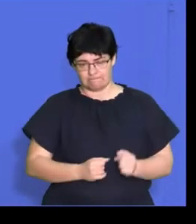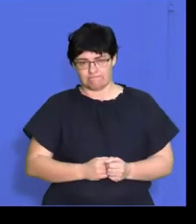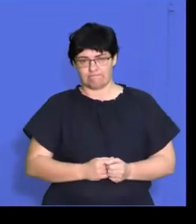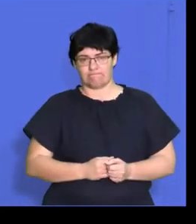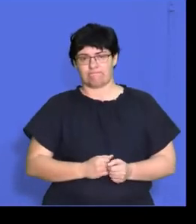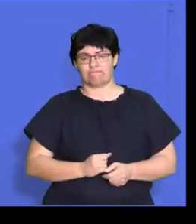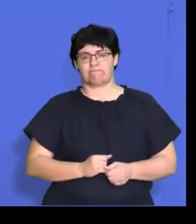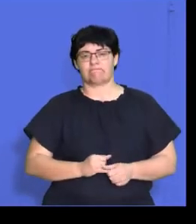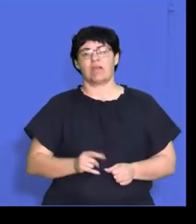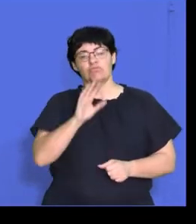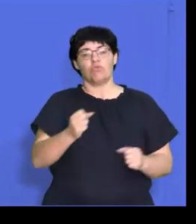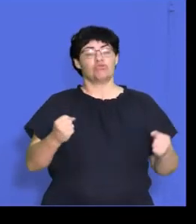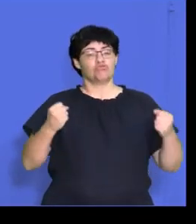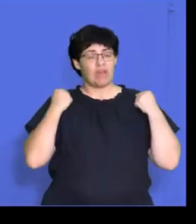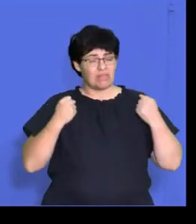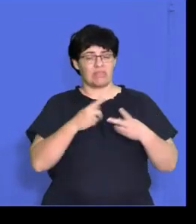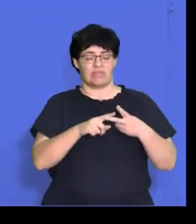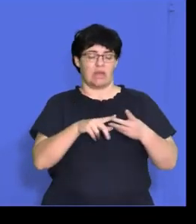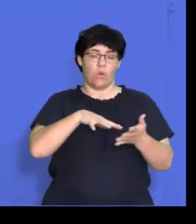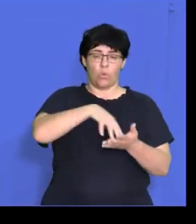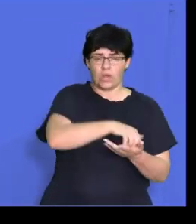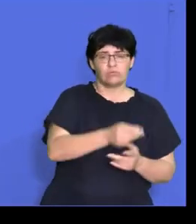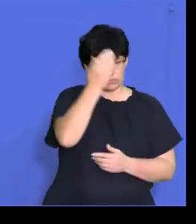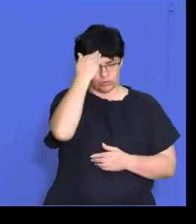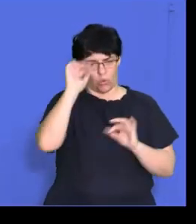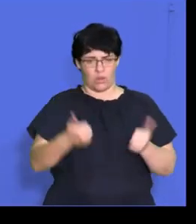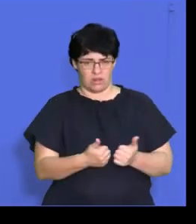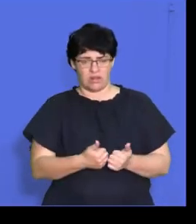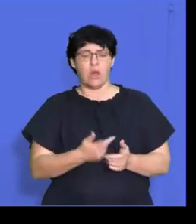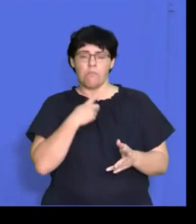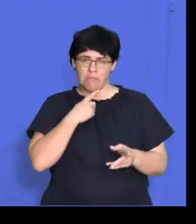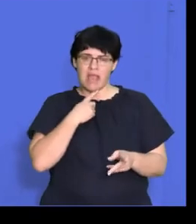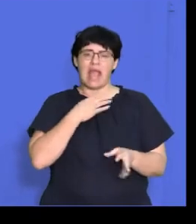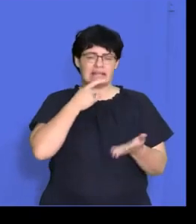Know your strengths and weaknesses and be prepared to discuss it.